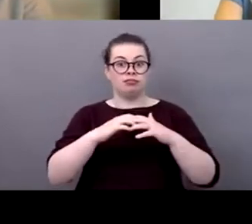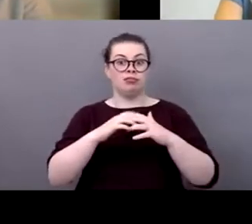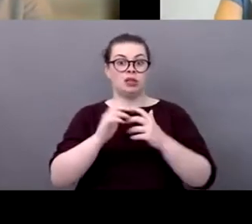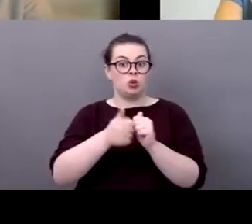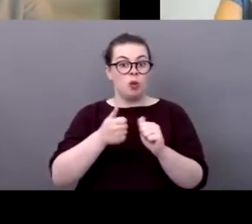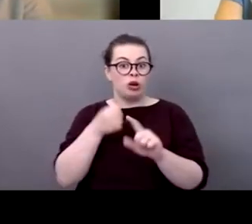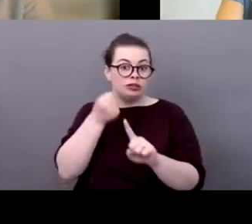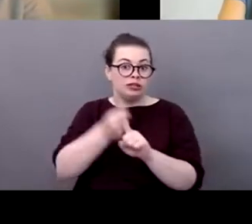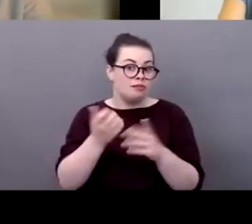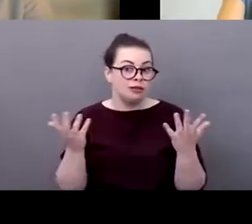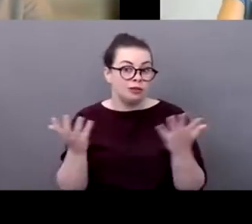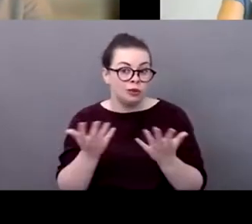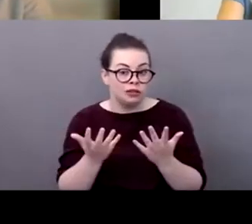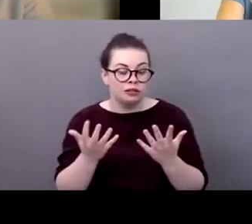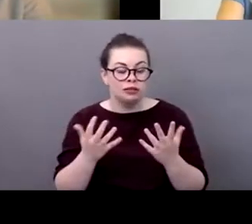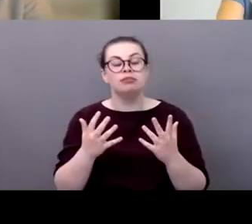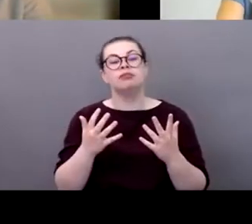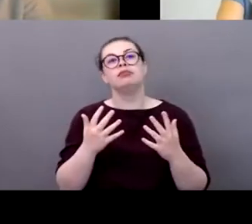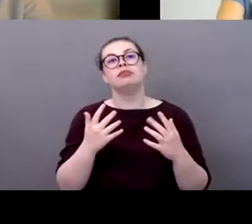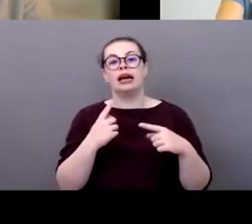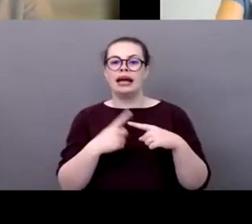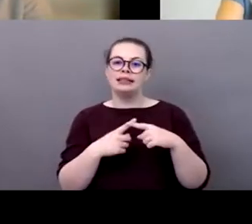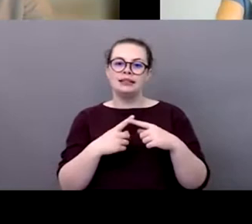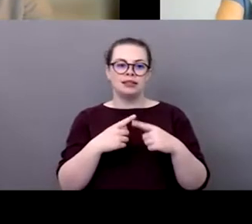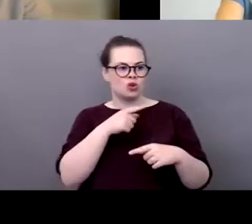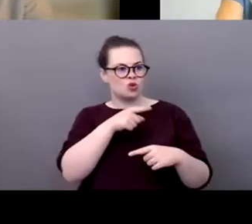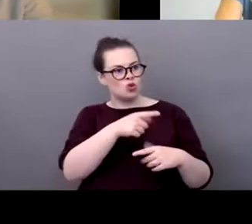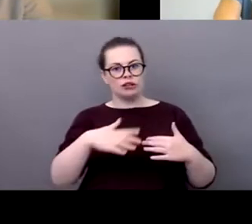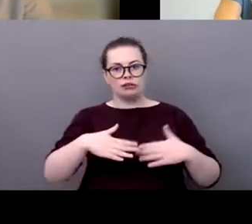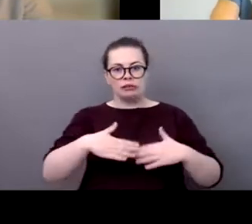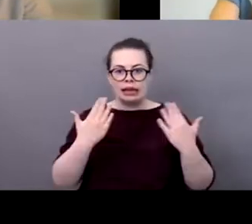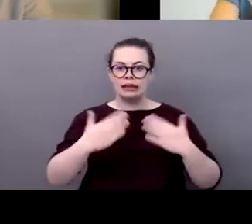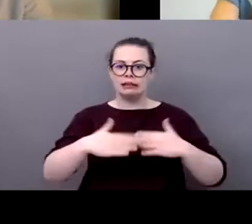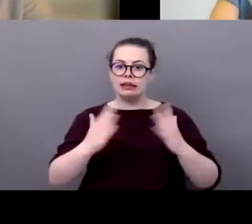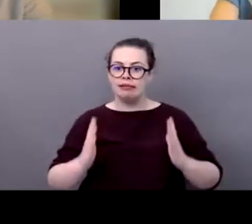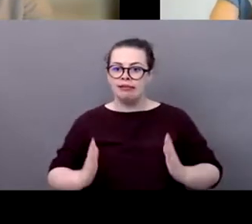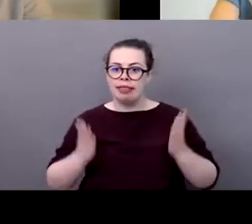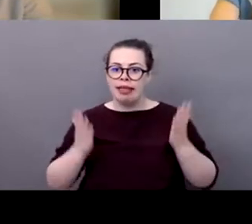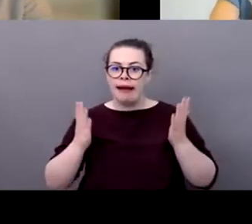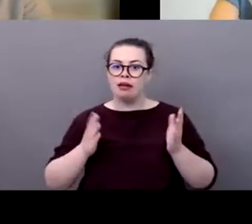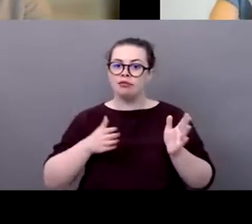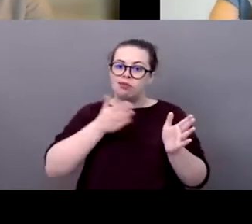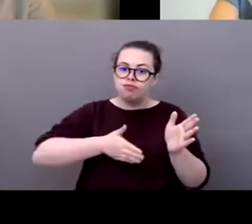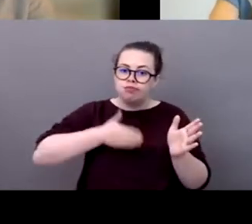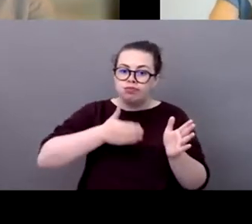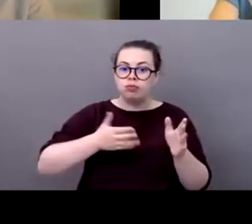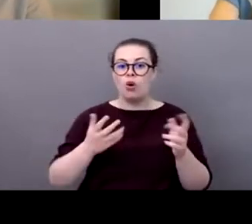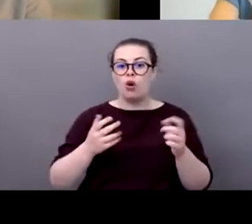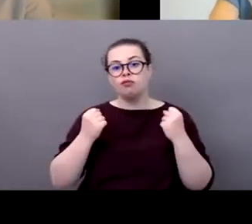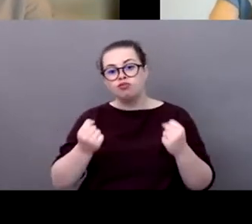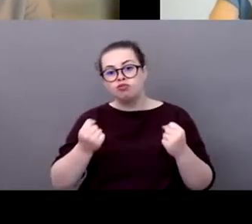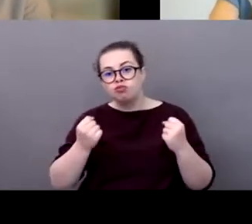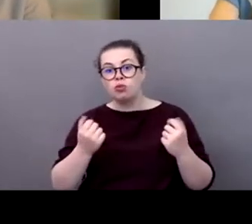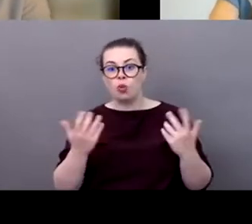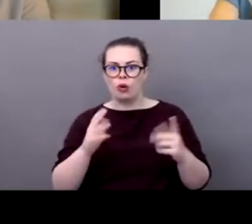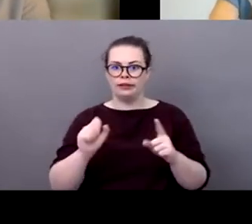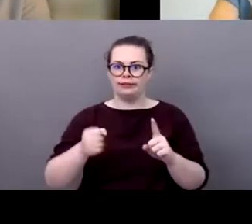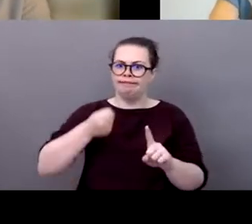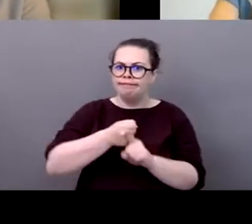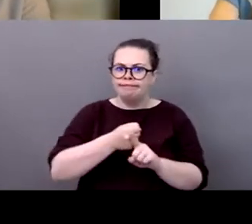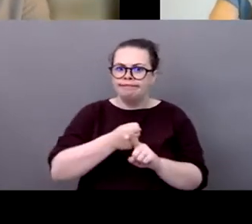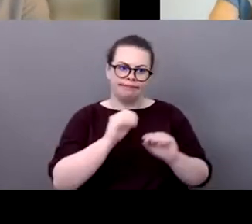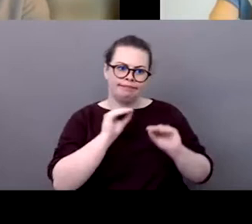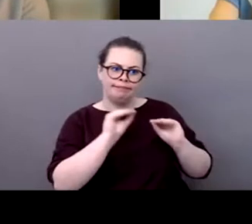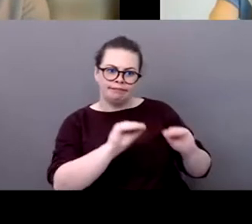with our everyday actions uh in particular what for example this uh impact